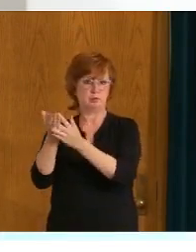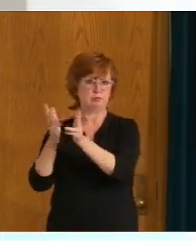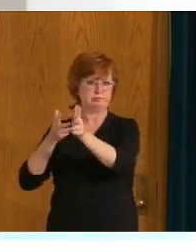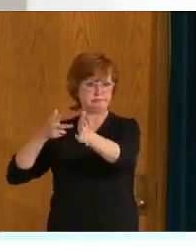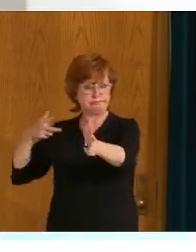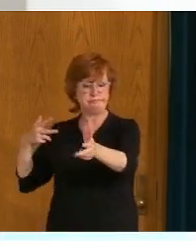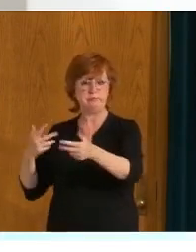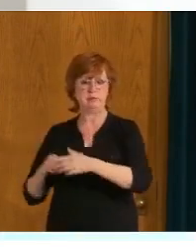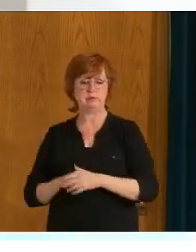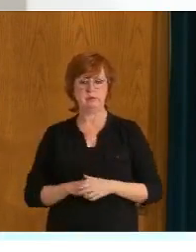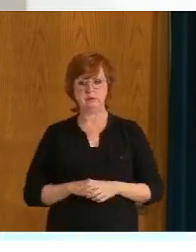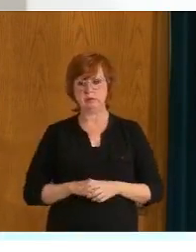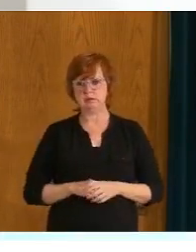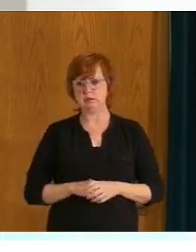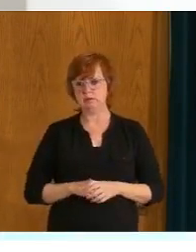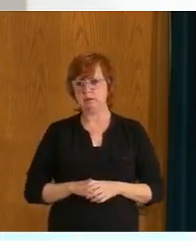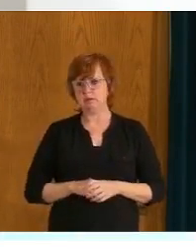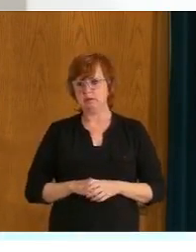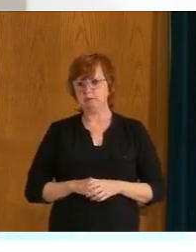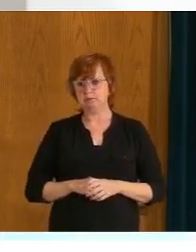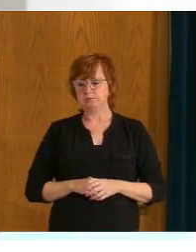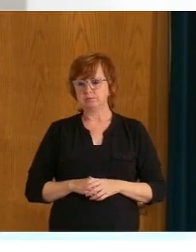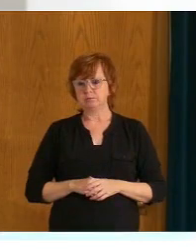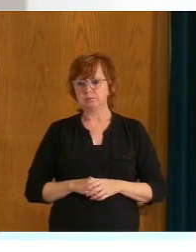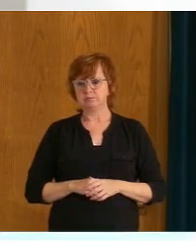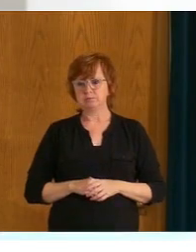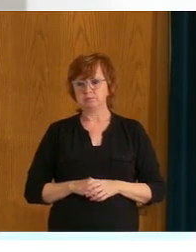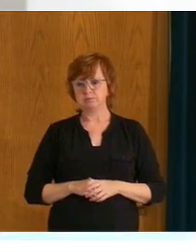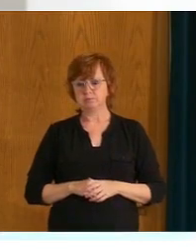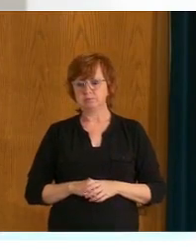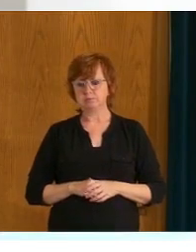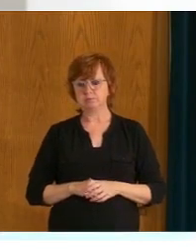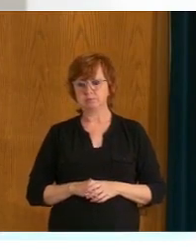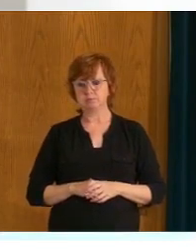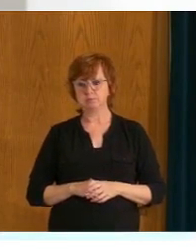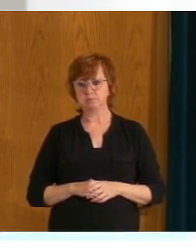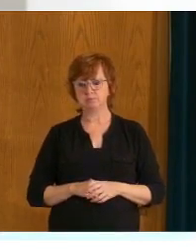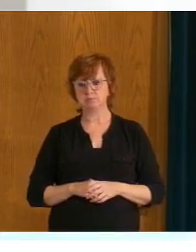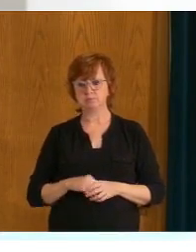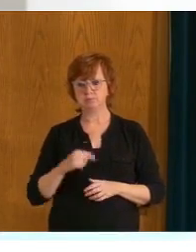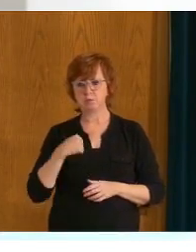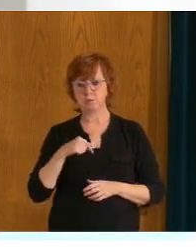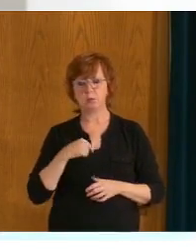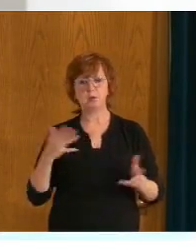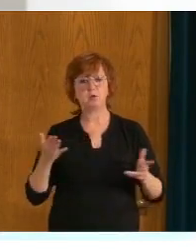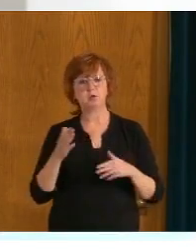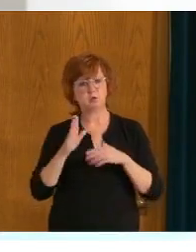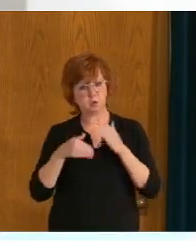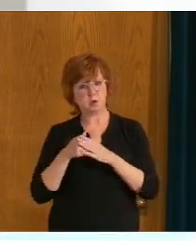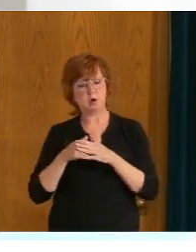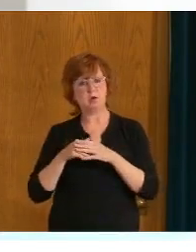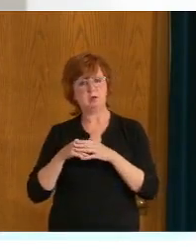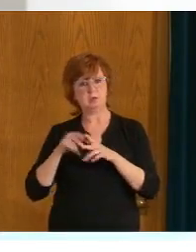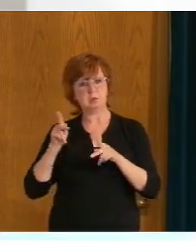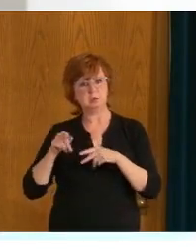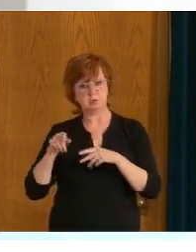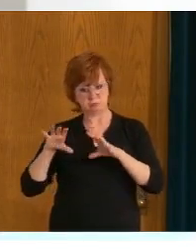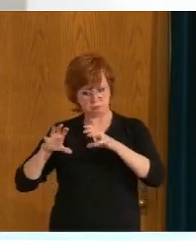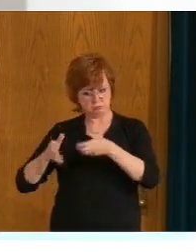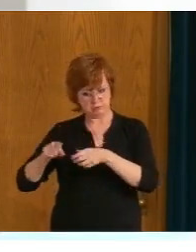But again, you know, I really encourage all residents who still have not taken their first dose to keep an eye out of what's happening in their